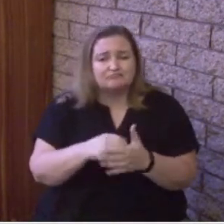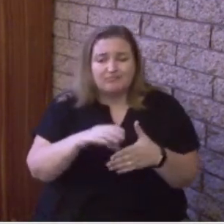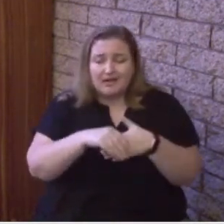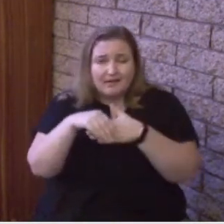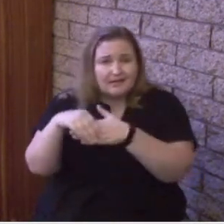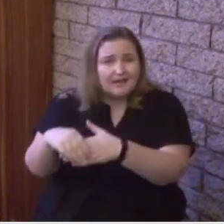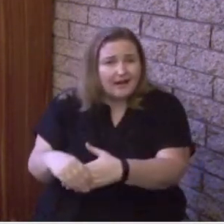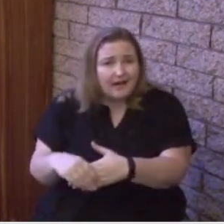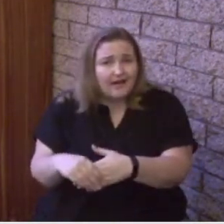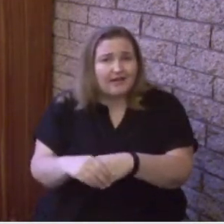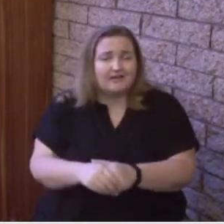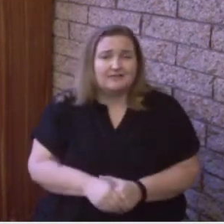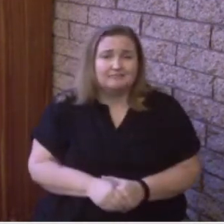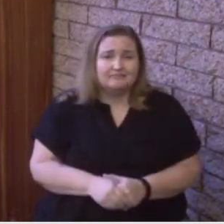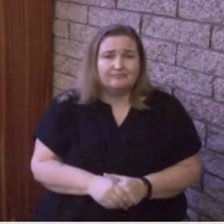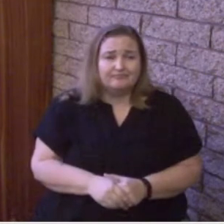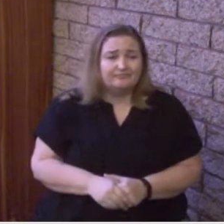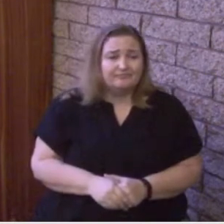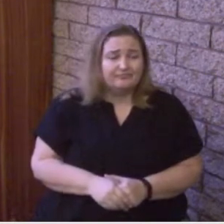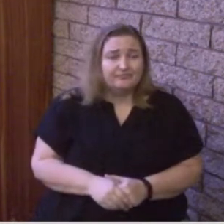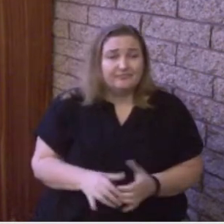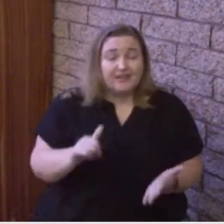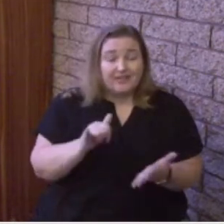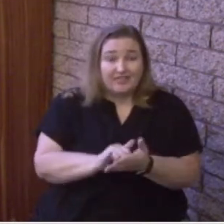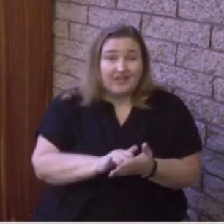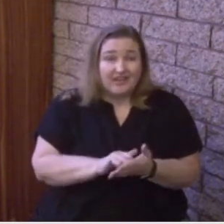Spirit is God's presence on earth.